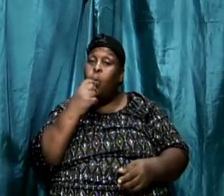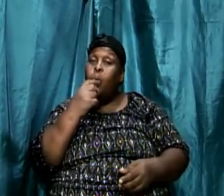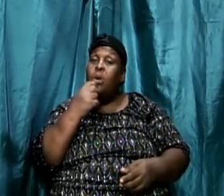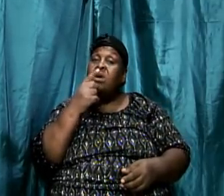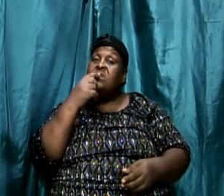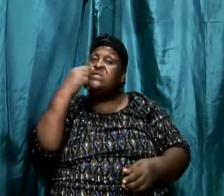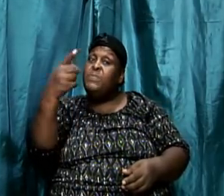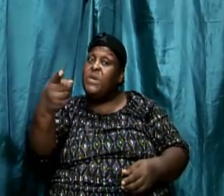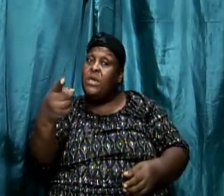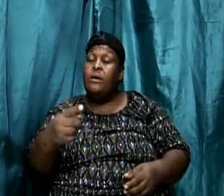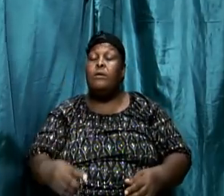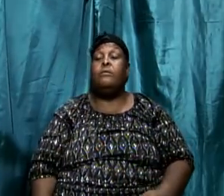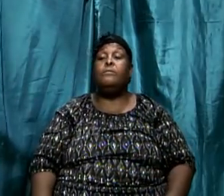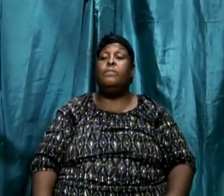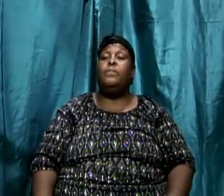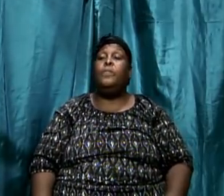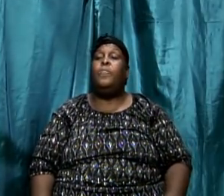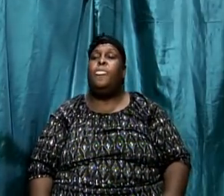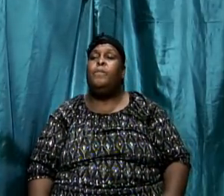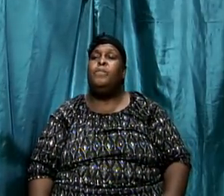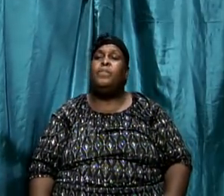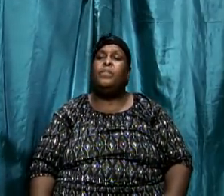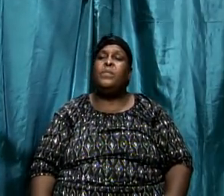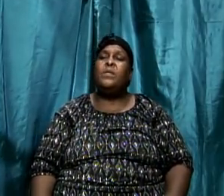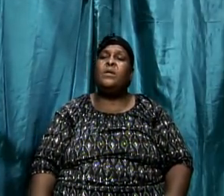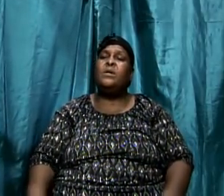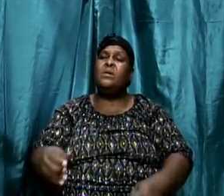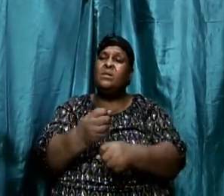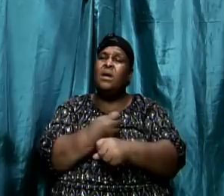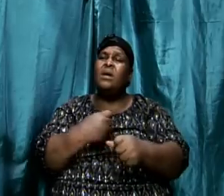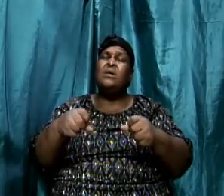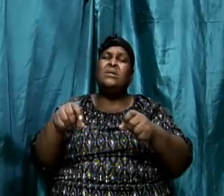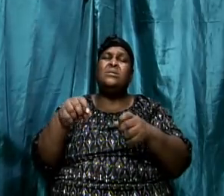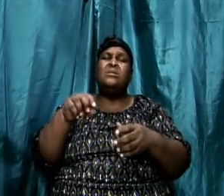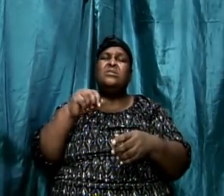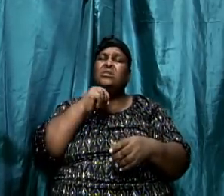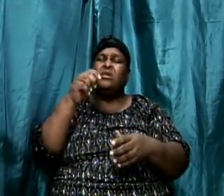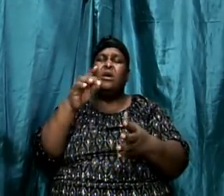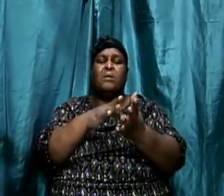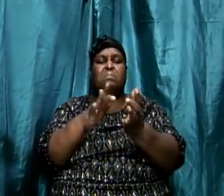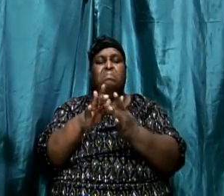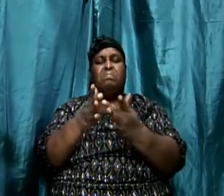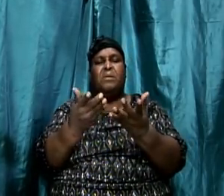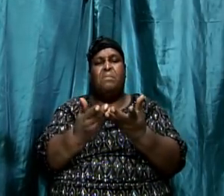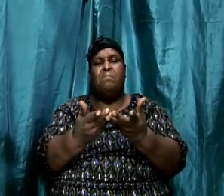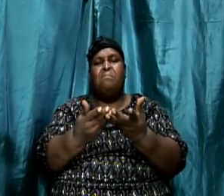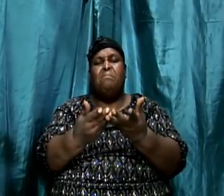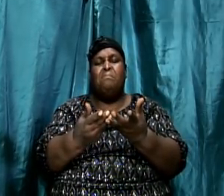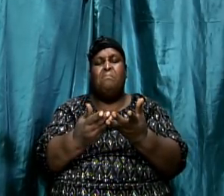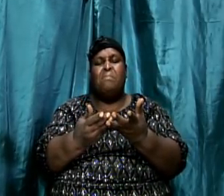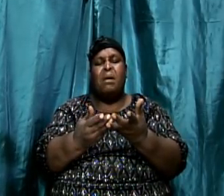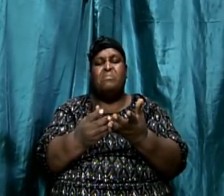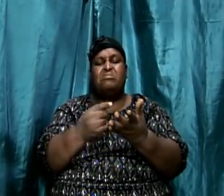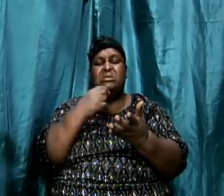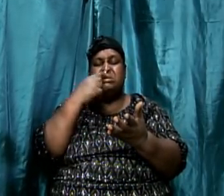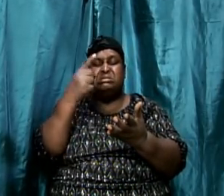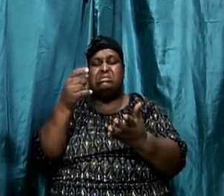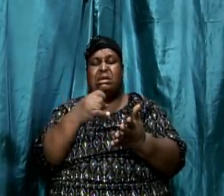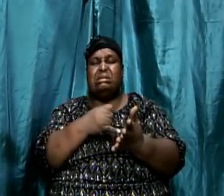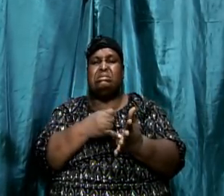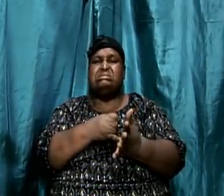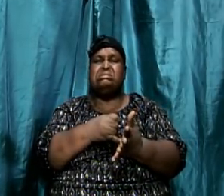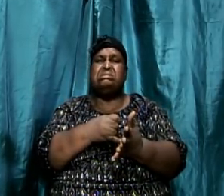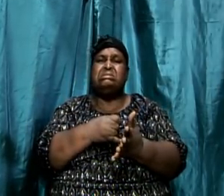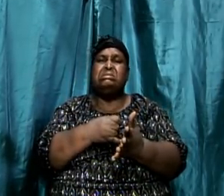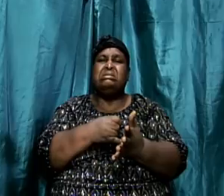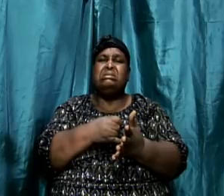and something that was not necessarily applicable because the Bible records it, means that everything that the Bible records